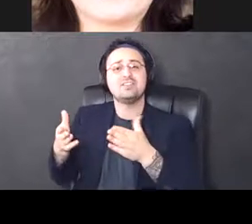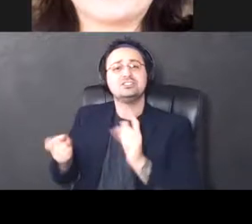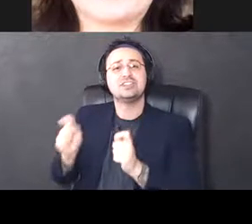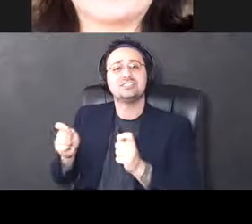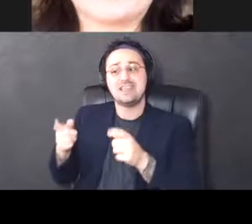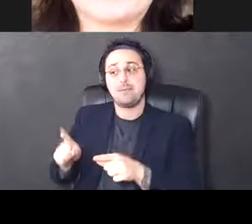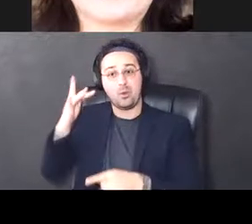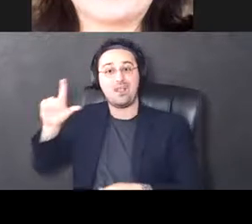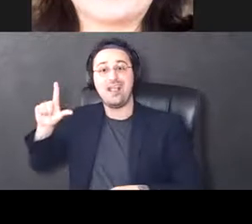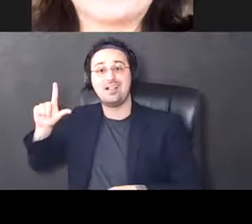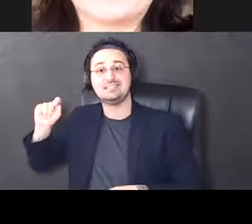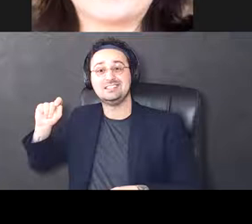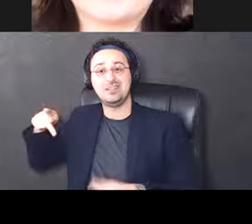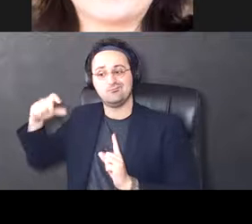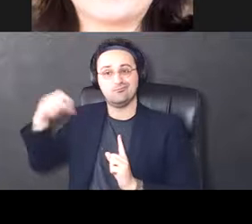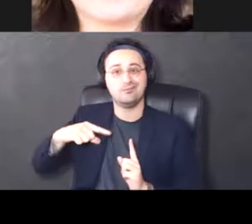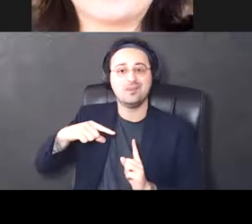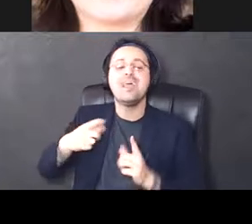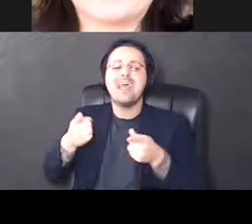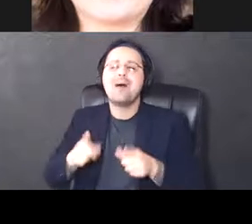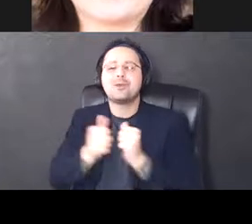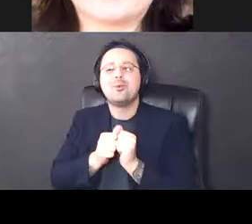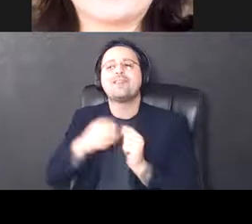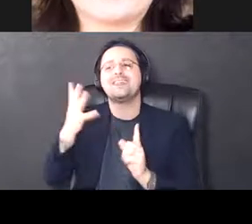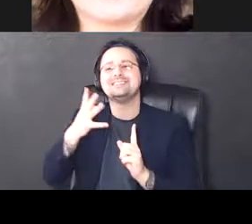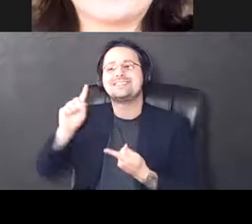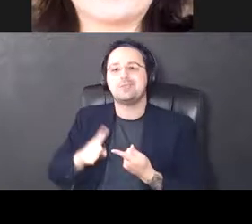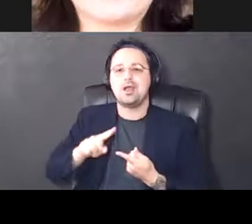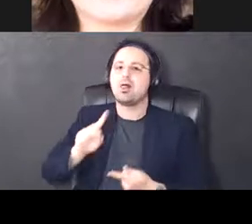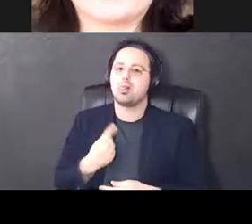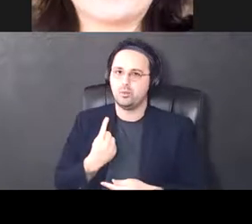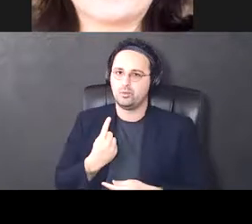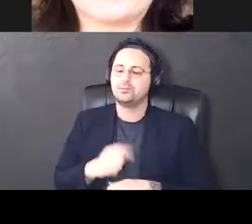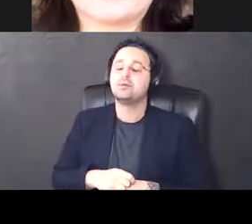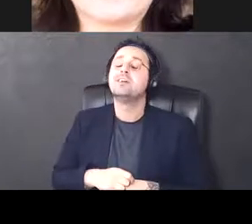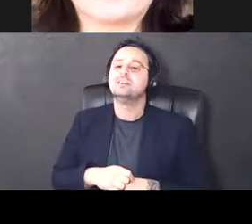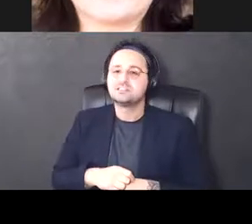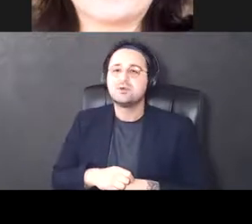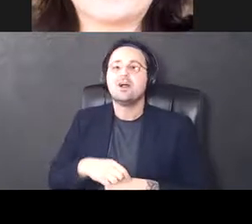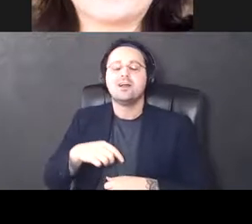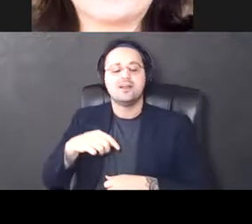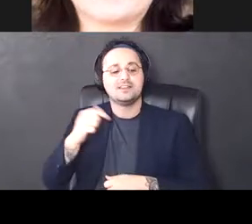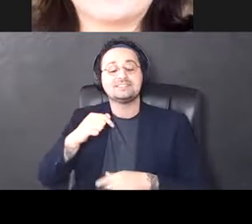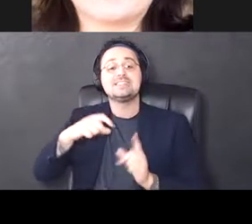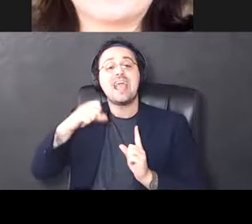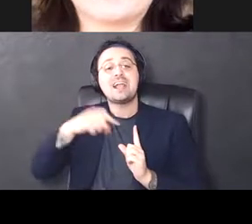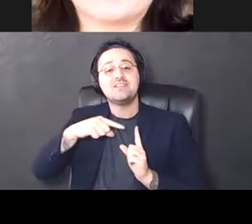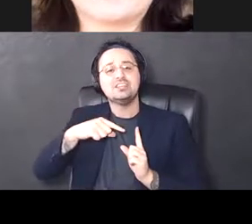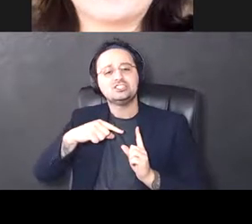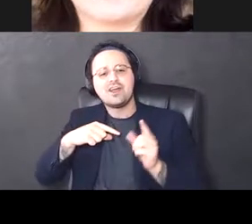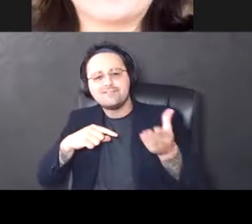LTP happen with ischemia alone. so that is phosphorylation or activation of this